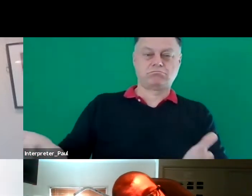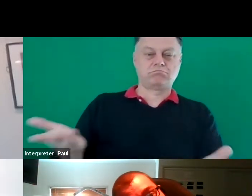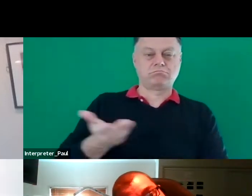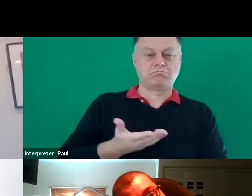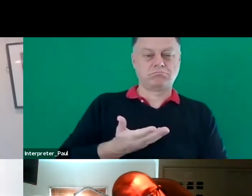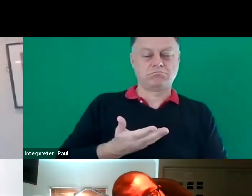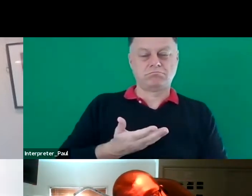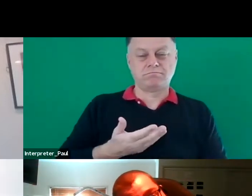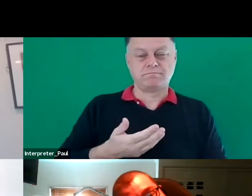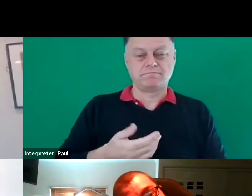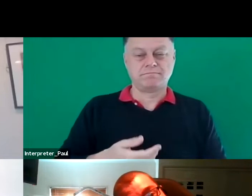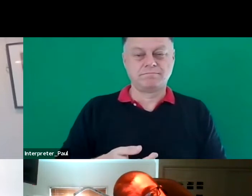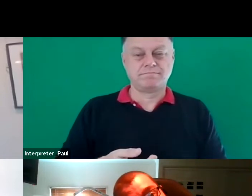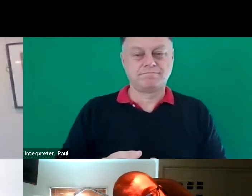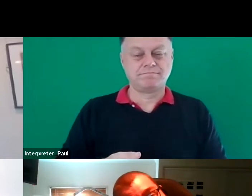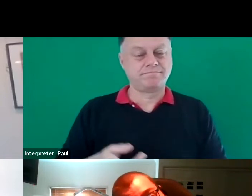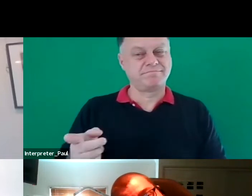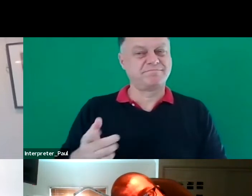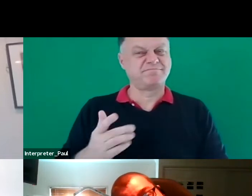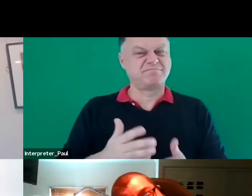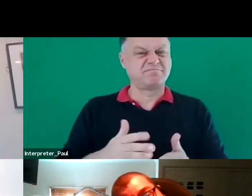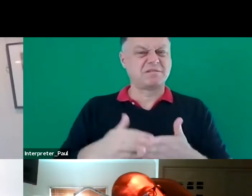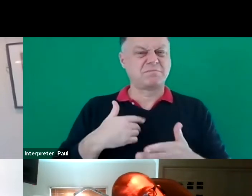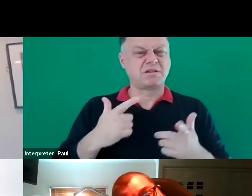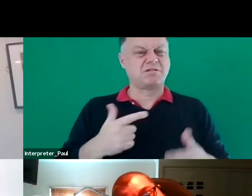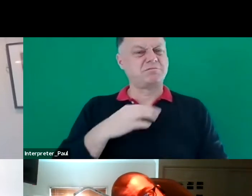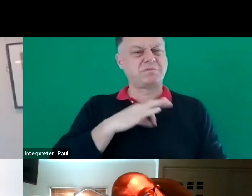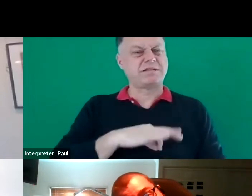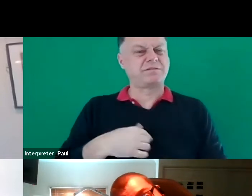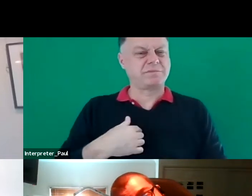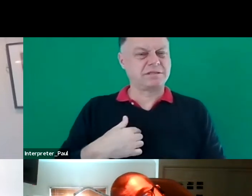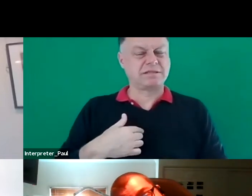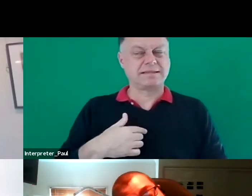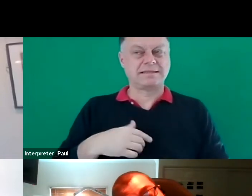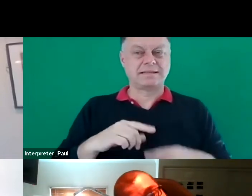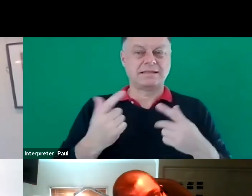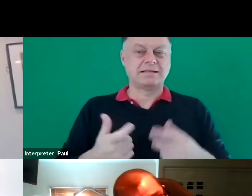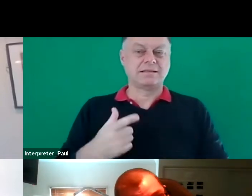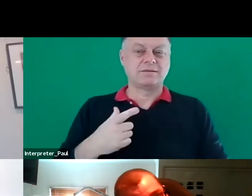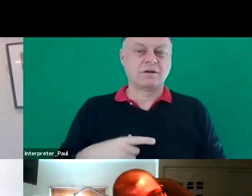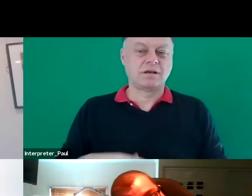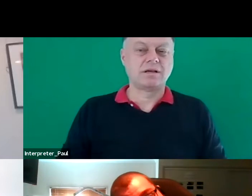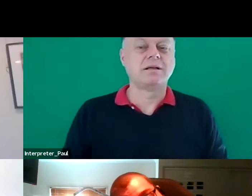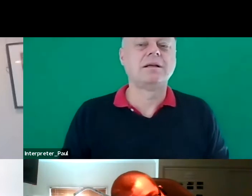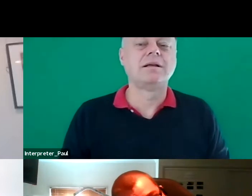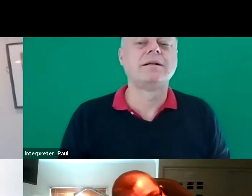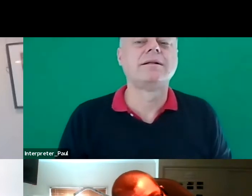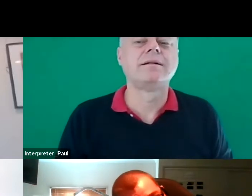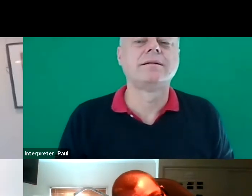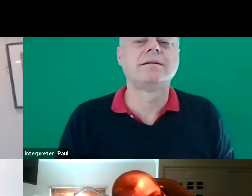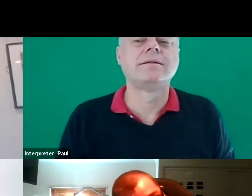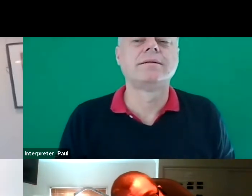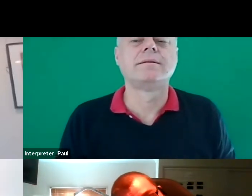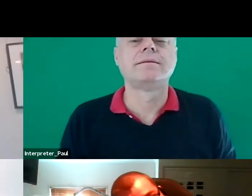were very beneficial to me in the classroom, because it did mean that